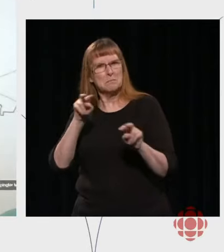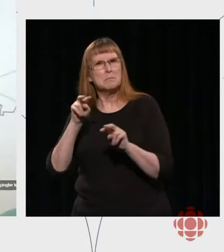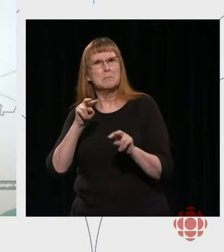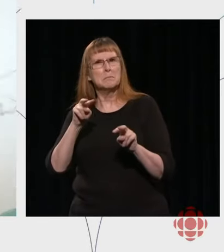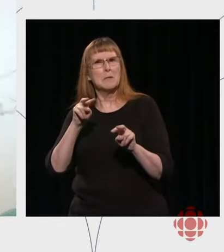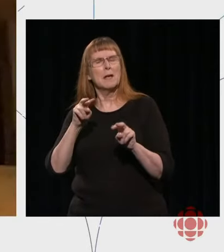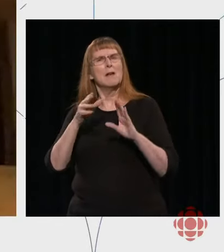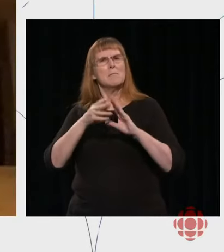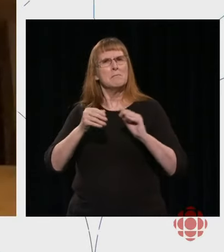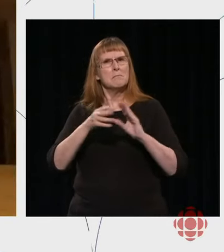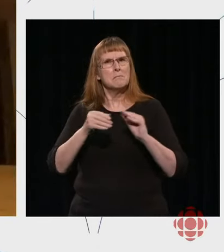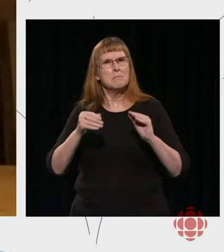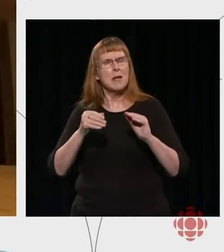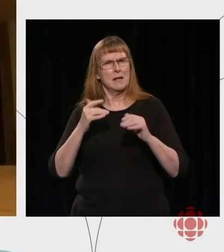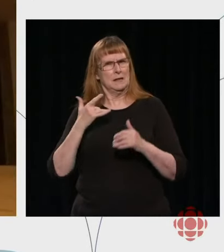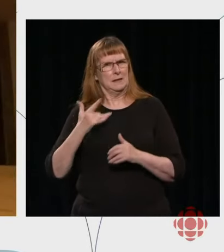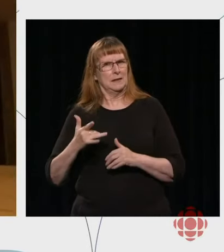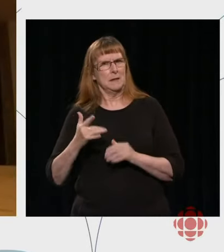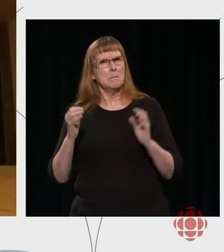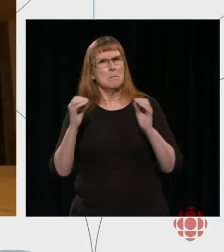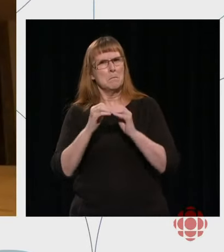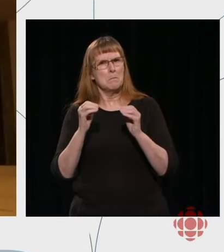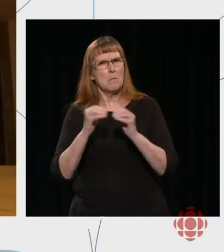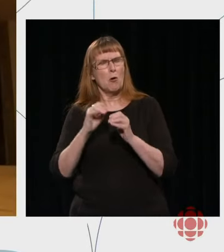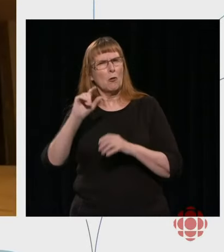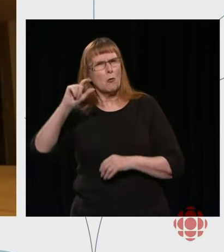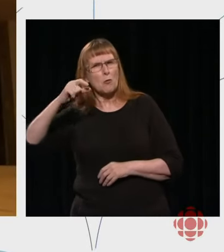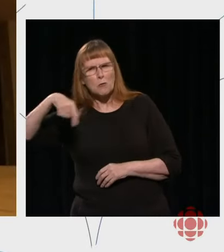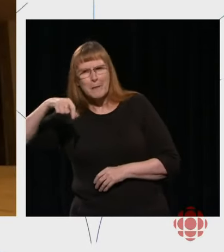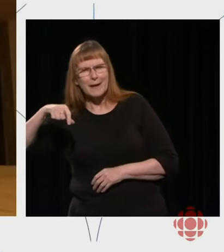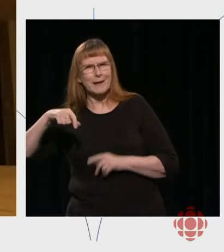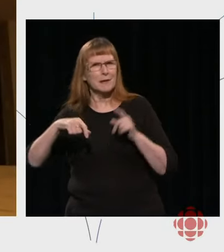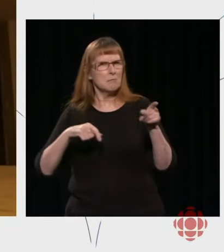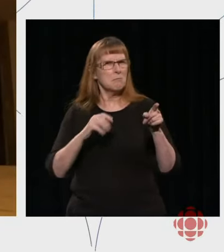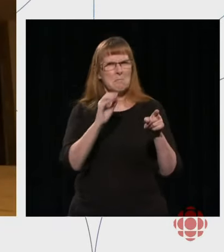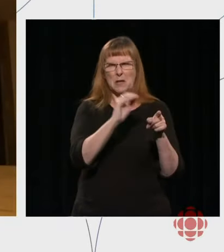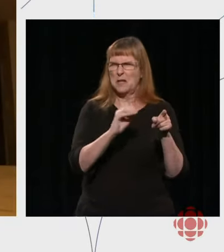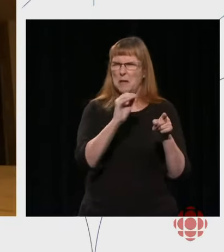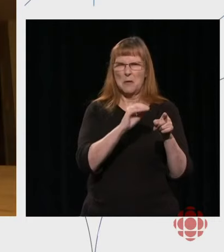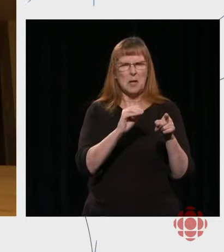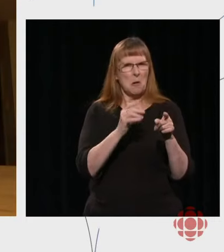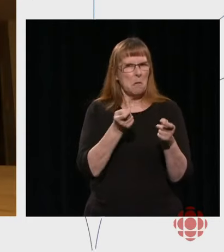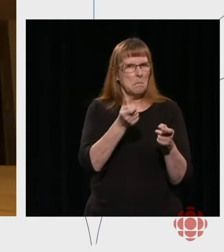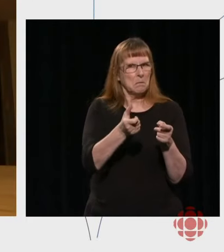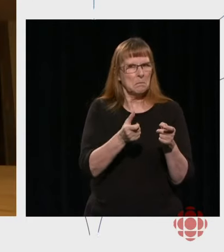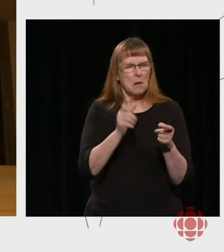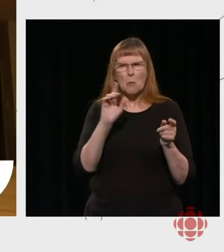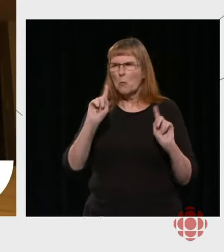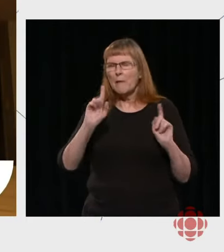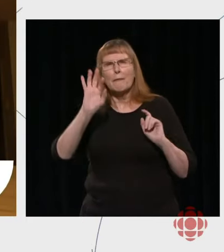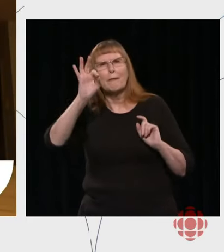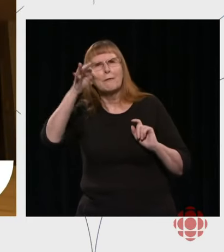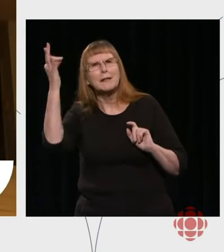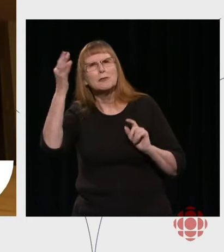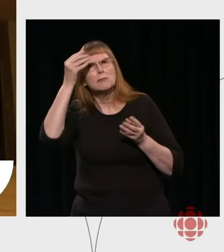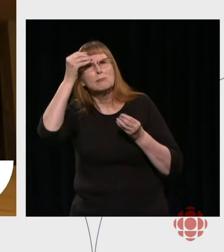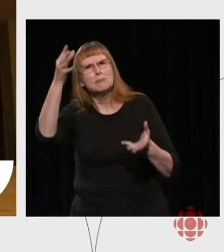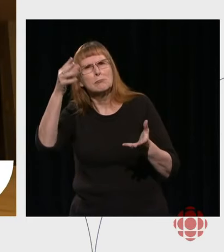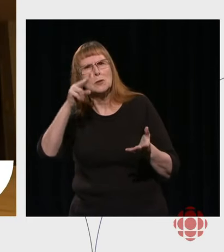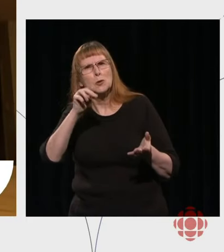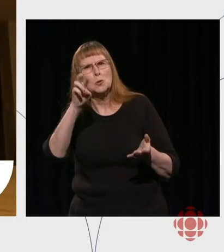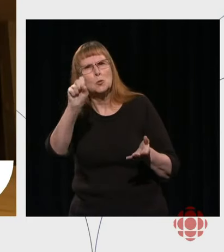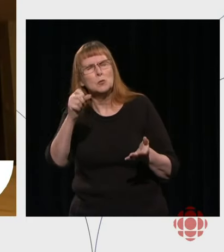or the parody is not necessarily common. Thank you very much for the question, because you know that the national